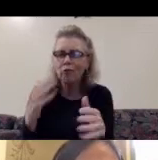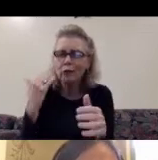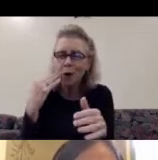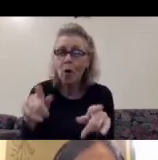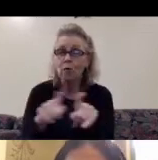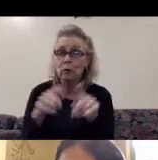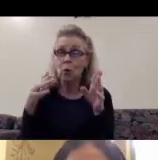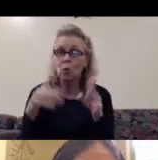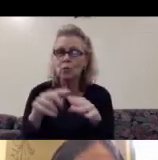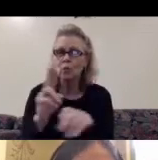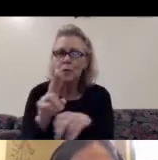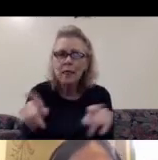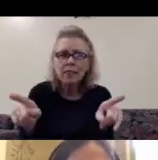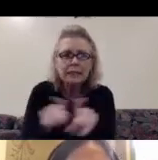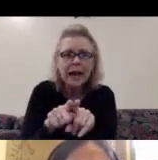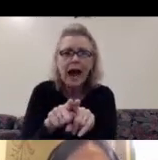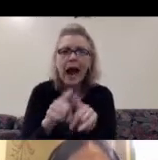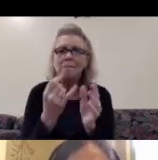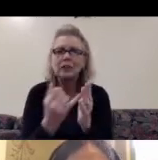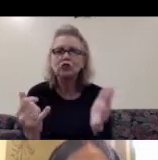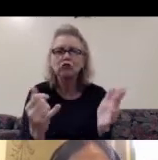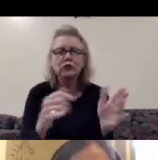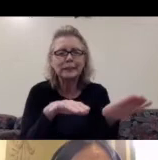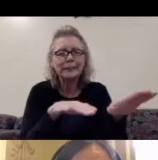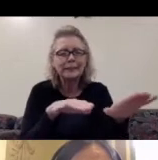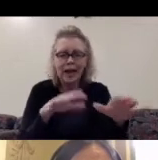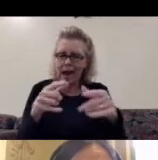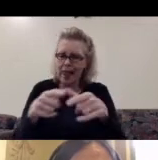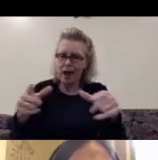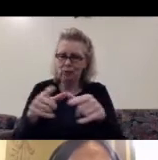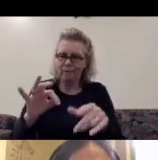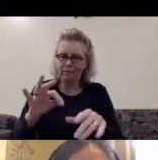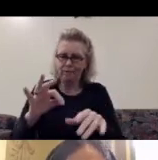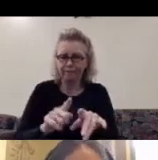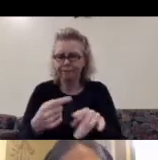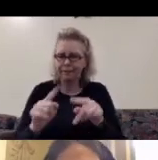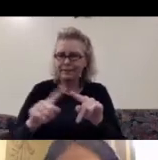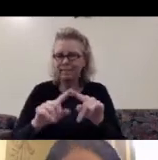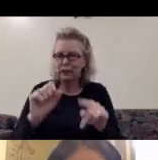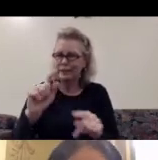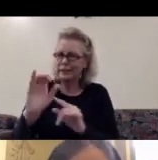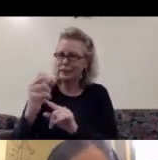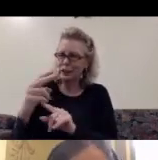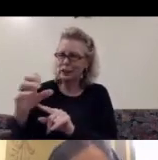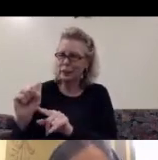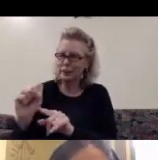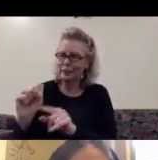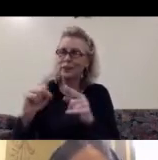instrument, the same tool, the language of stitching to connect with those other places. Next one, please.